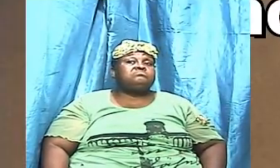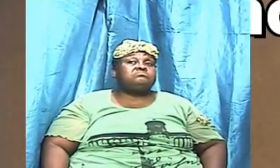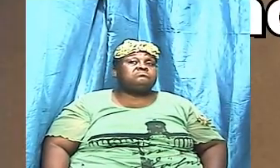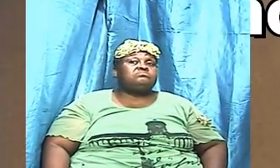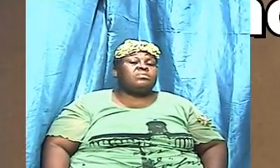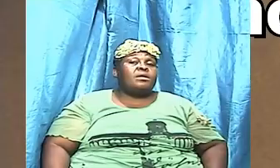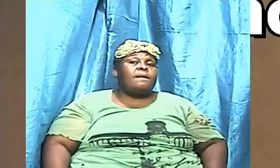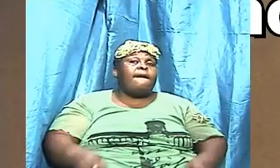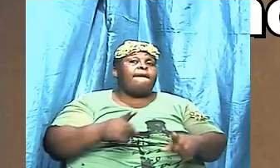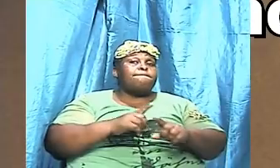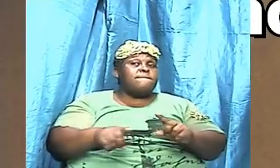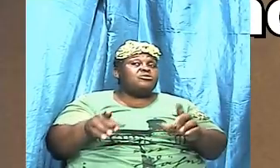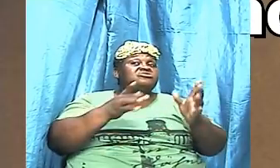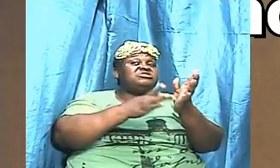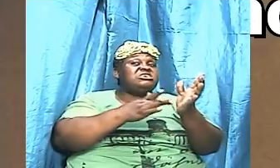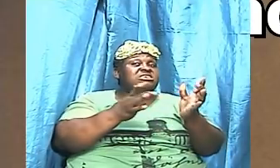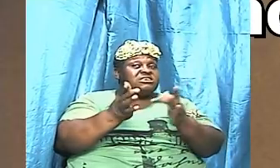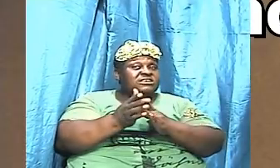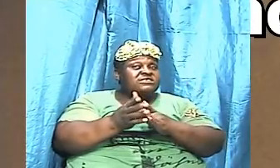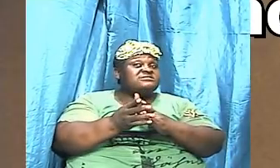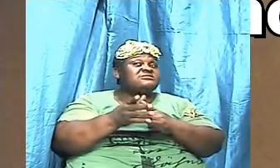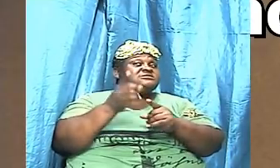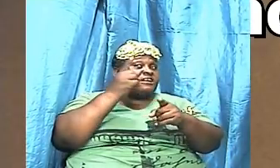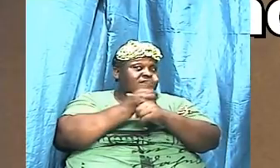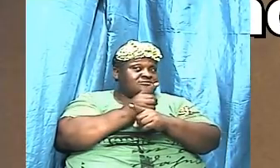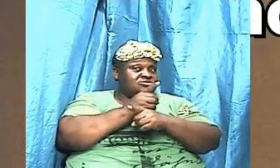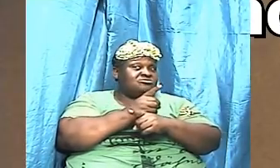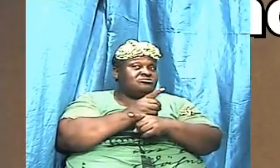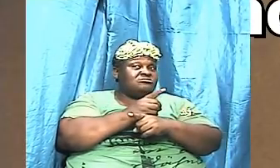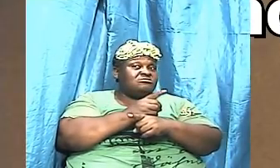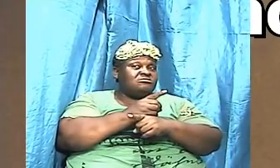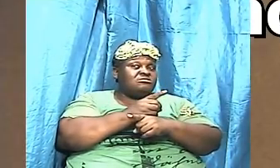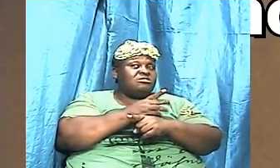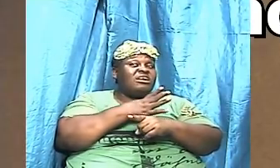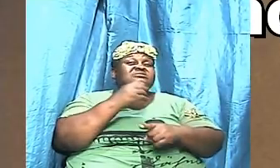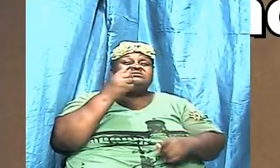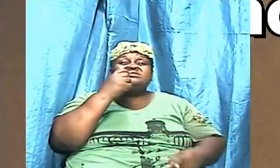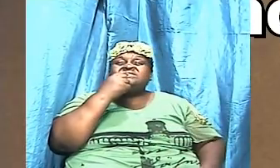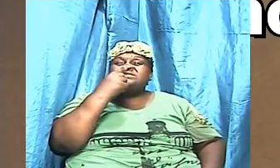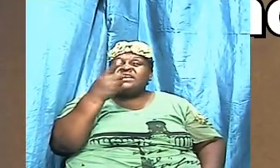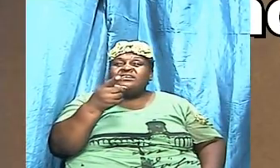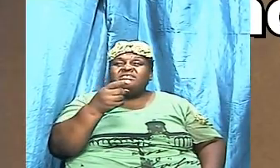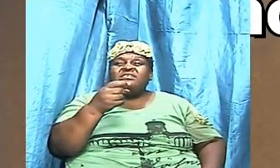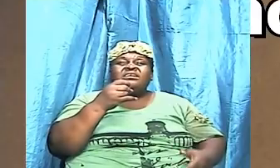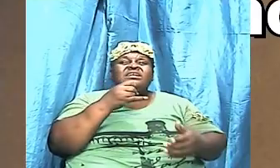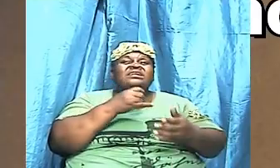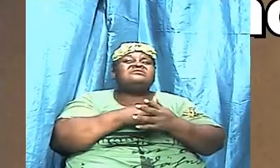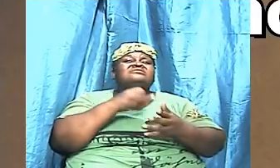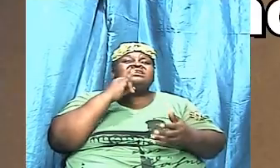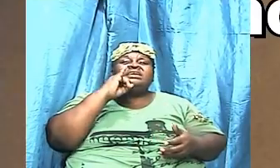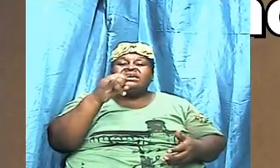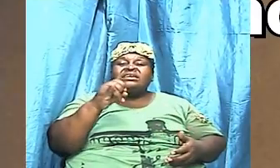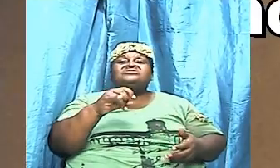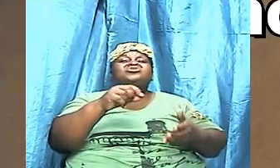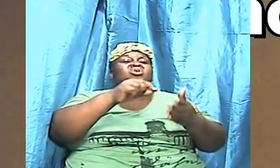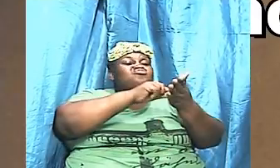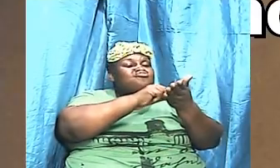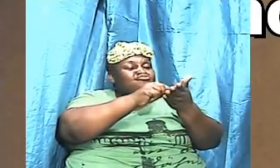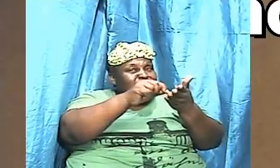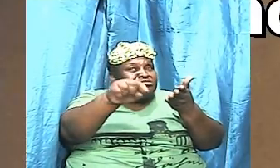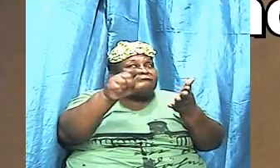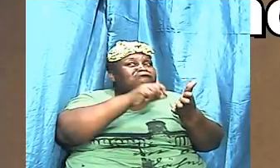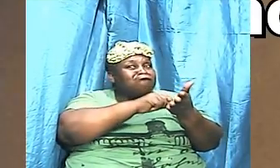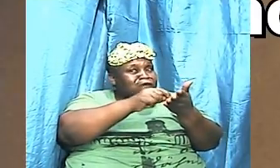and this is very significant but he answered and said it is